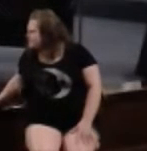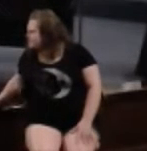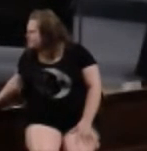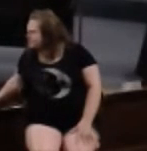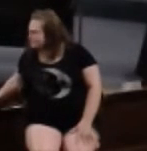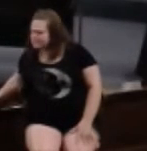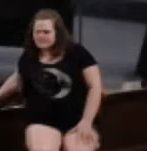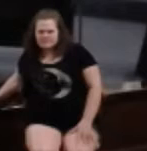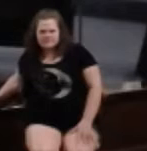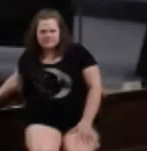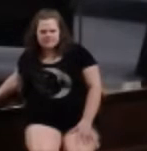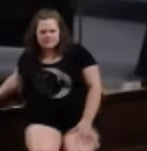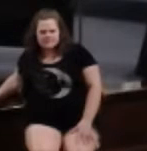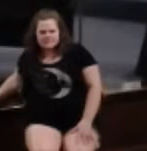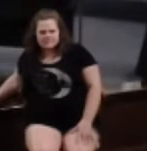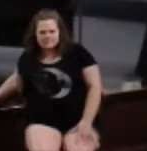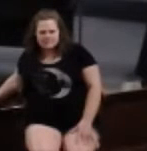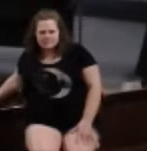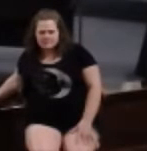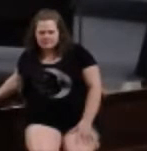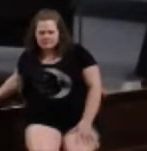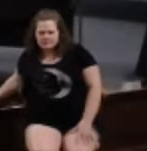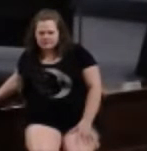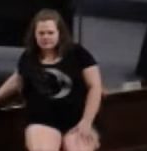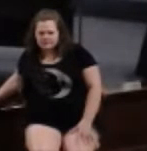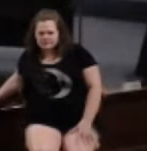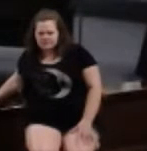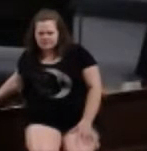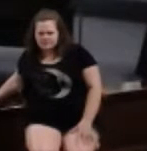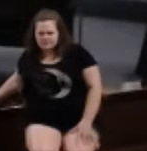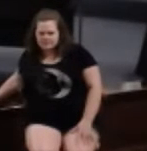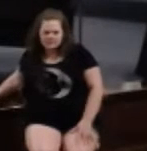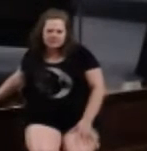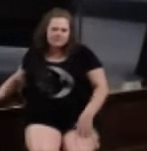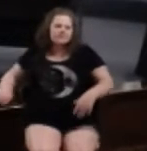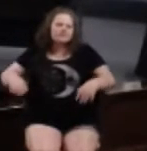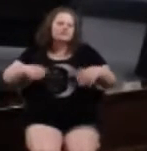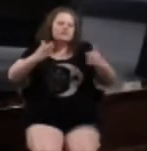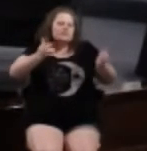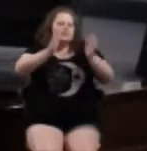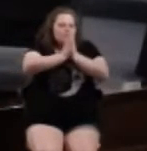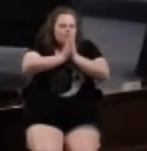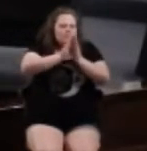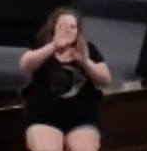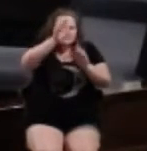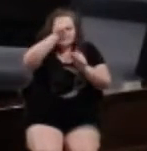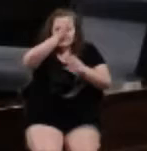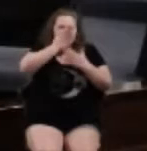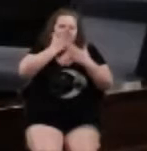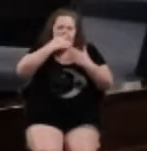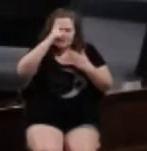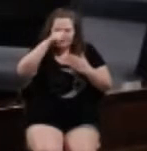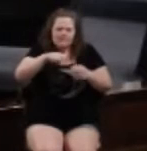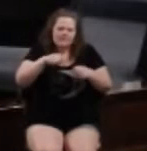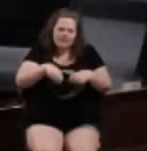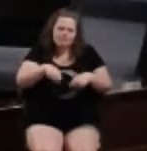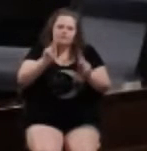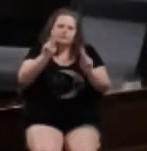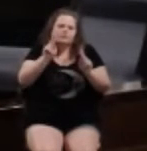As you start to make your way back to your seats, let me pray. Dear Heavenly Father, thank you for this chance.